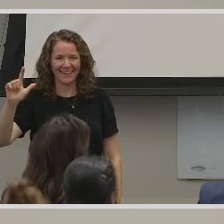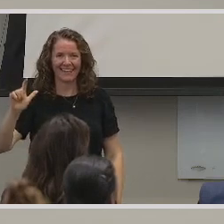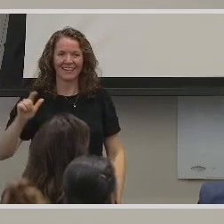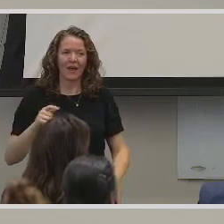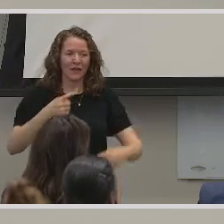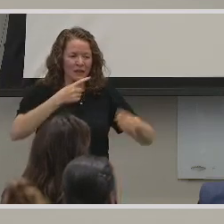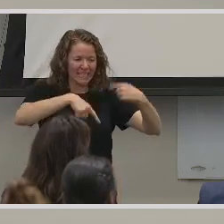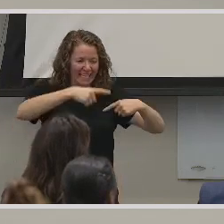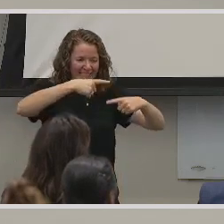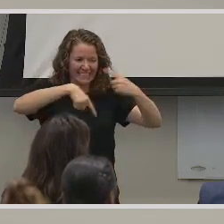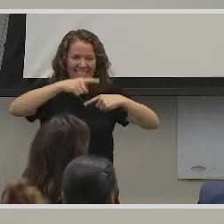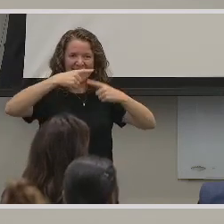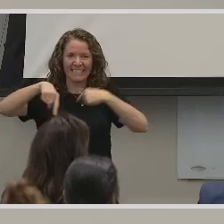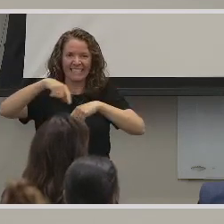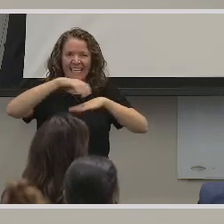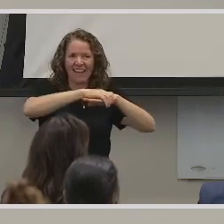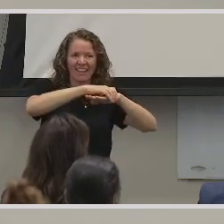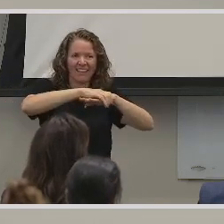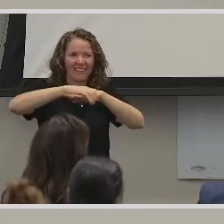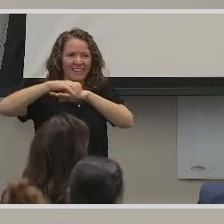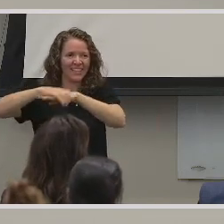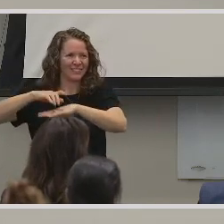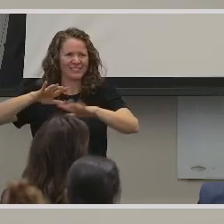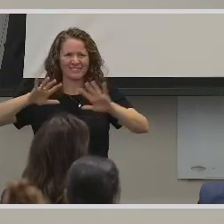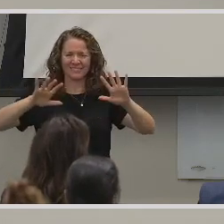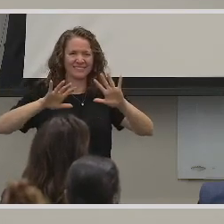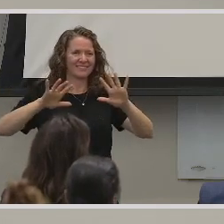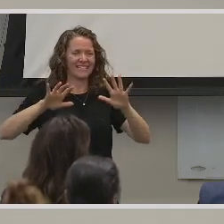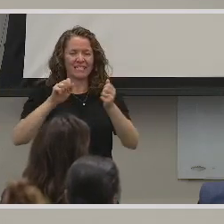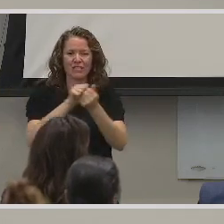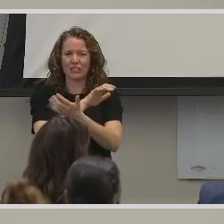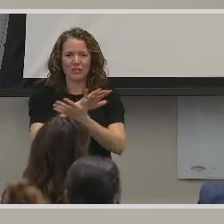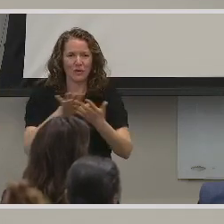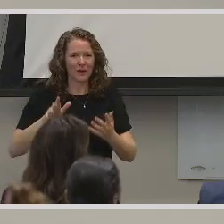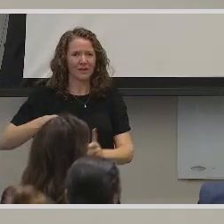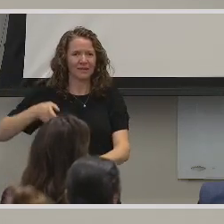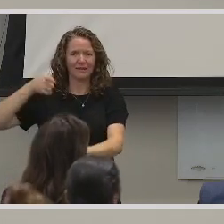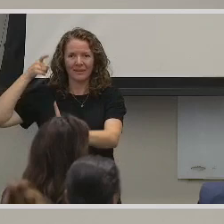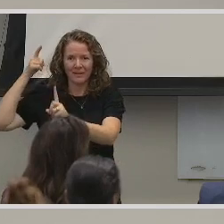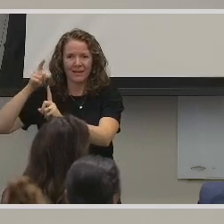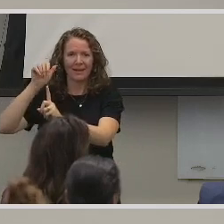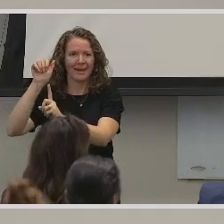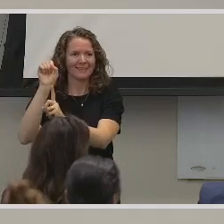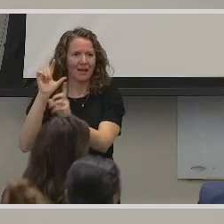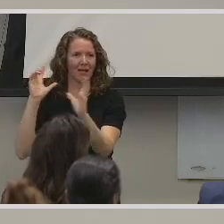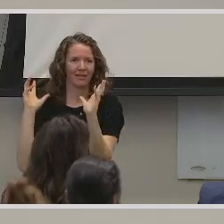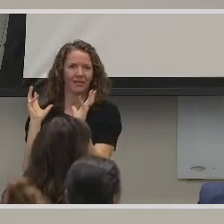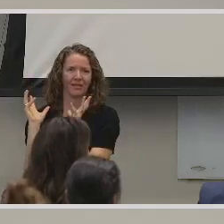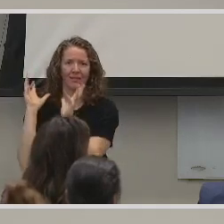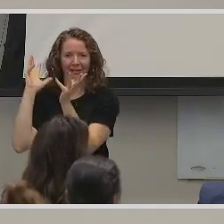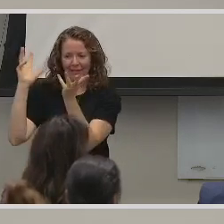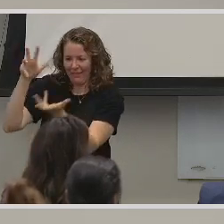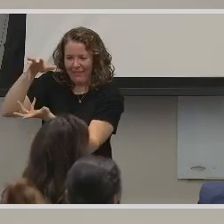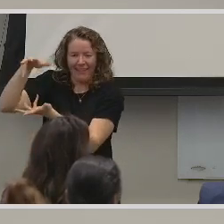They're signing in signed English. And that completely destroyed the integrity of American Sign Language.